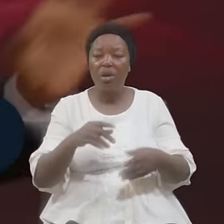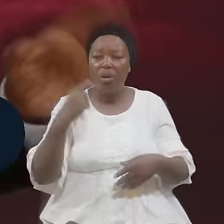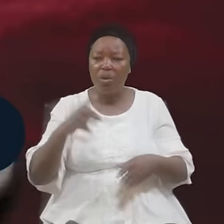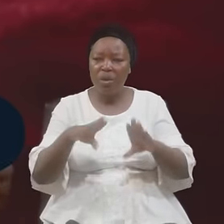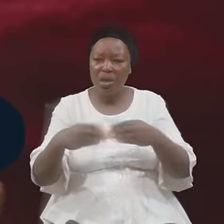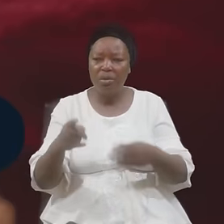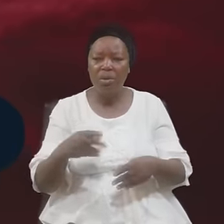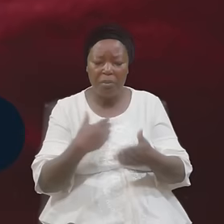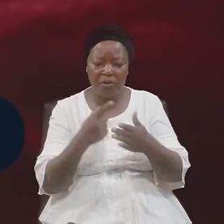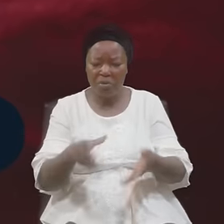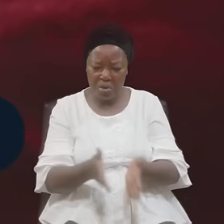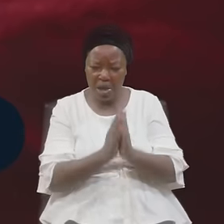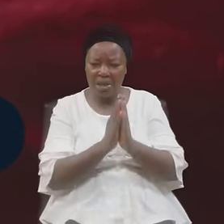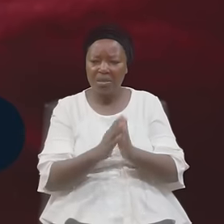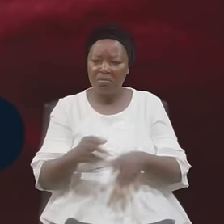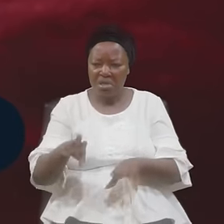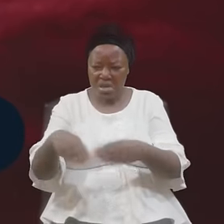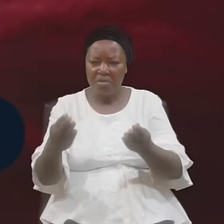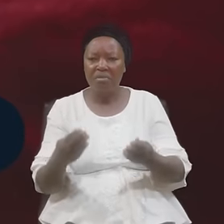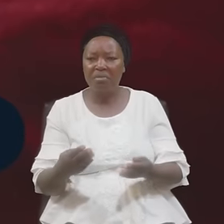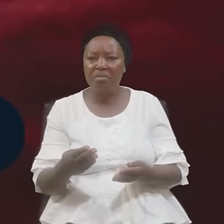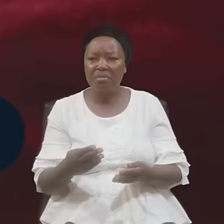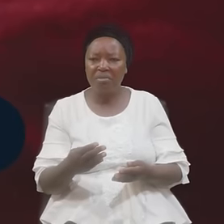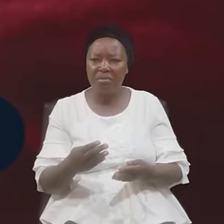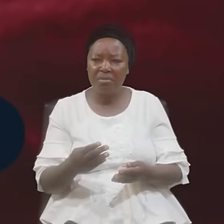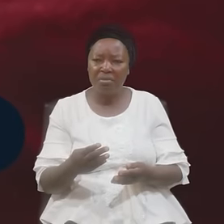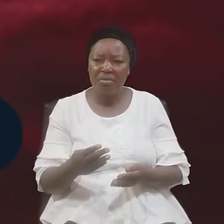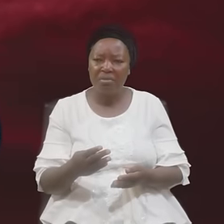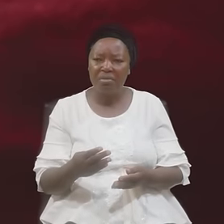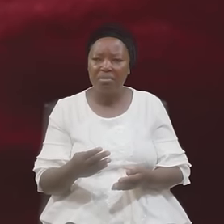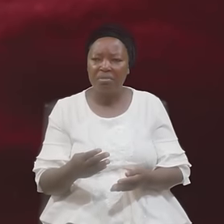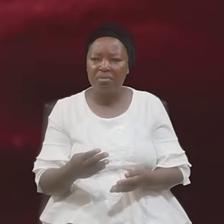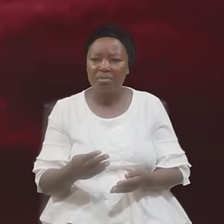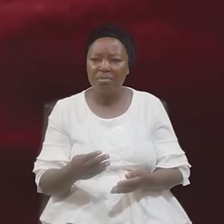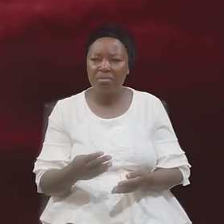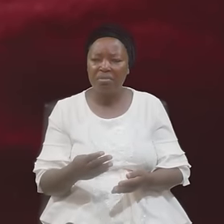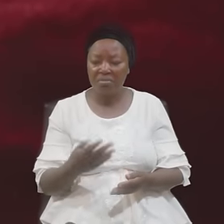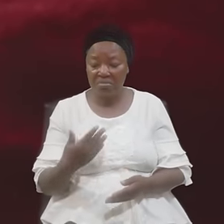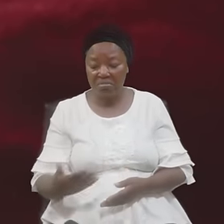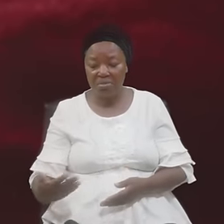Before You Even Ask They Give You Property